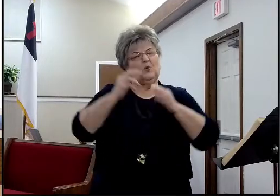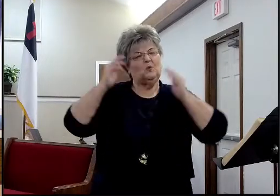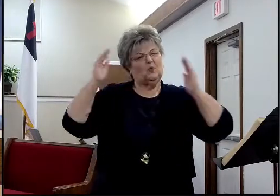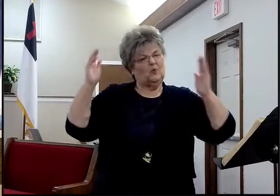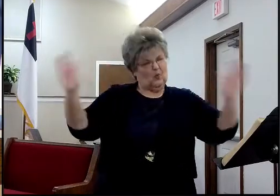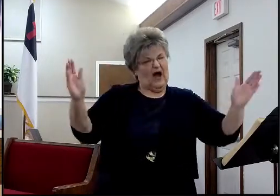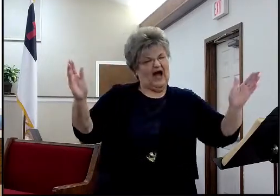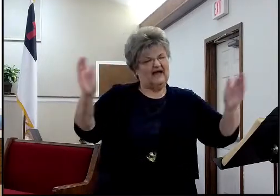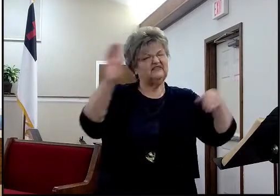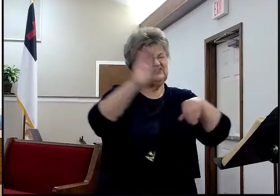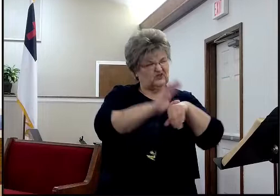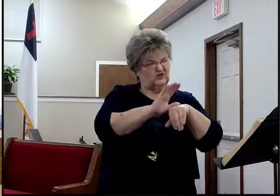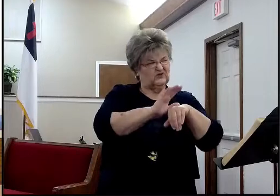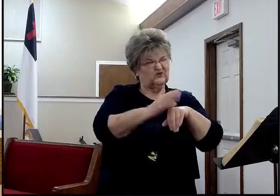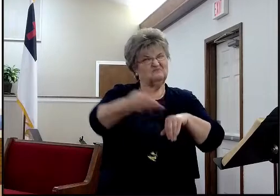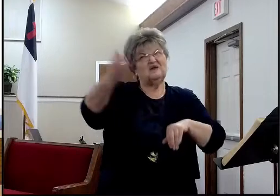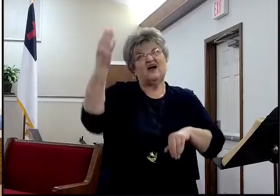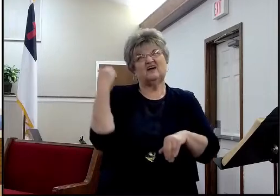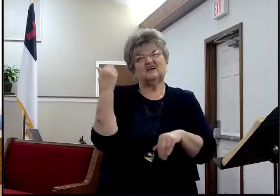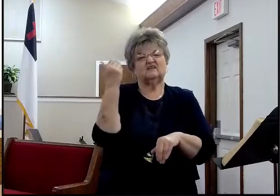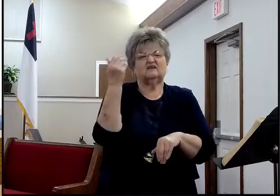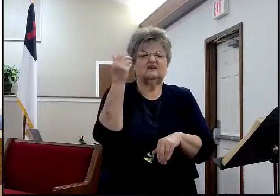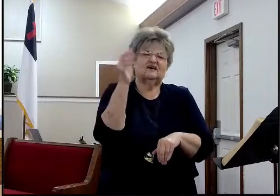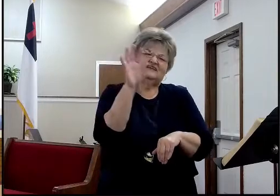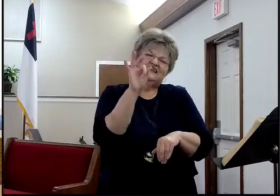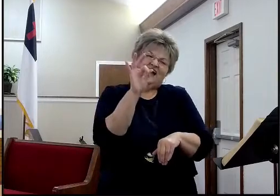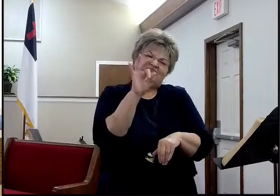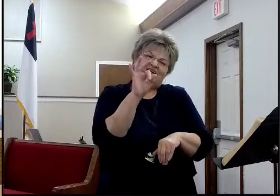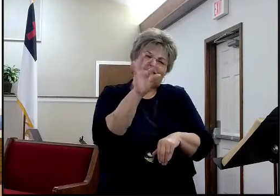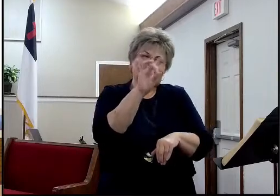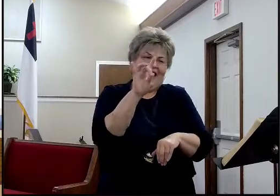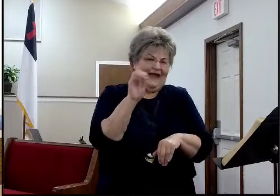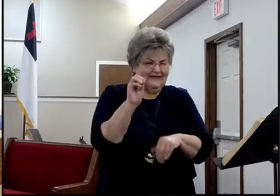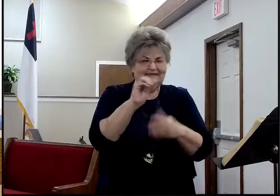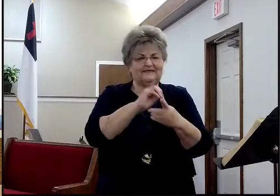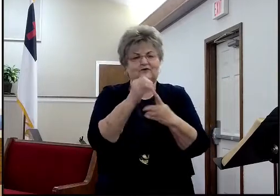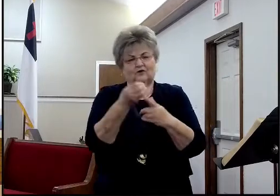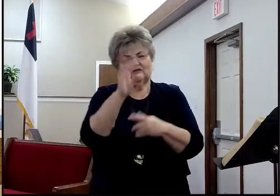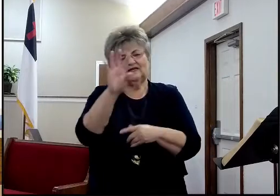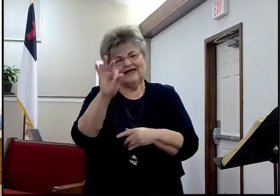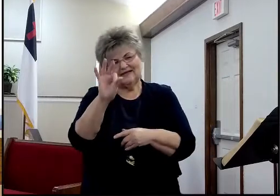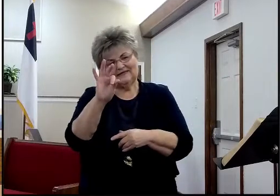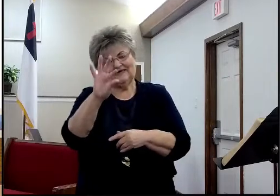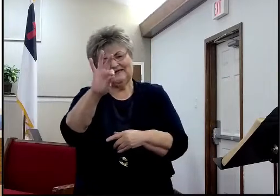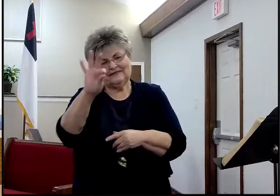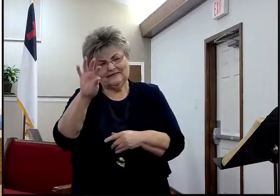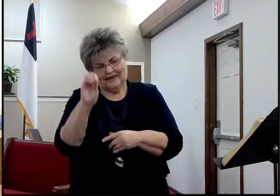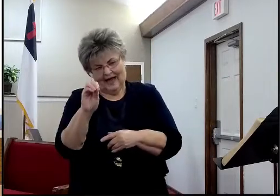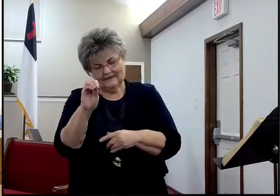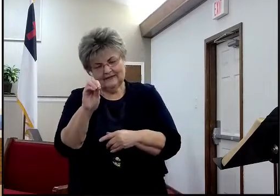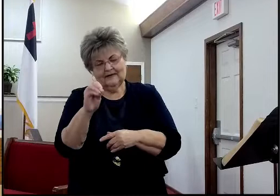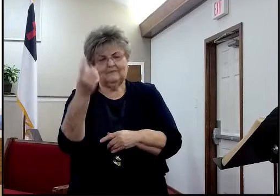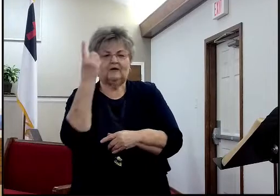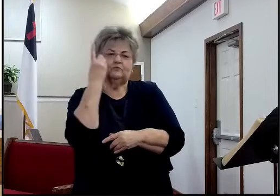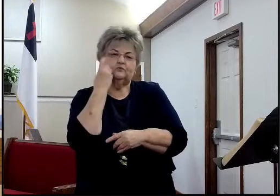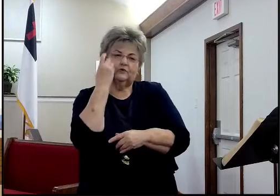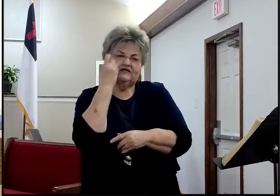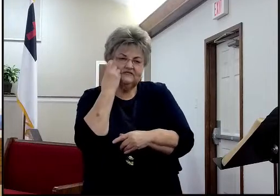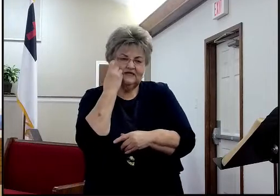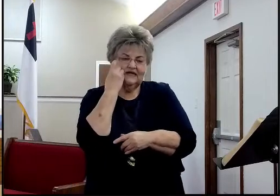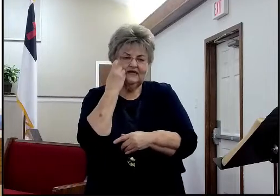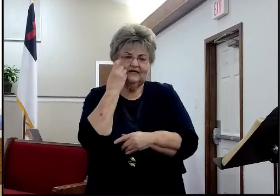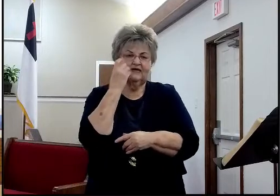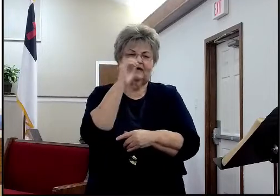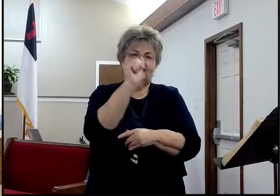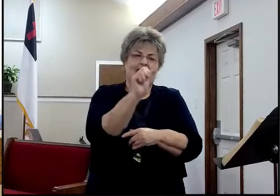believed in that. And recently, I've been listening after a bunch of archaeology kind of stuff, and they've been talking about the lost tribes of